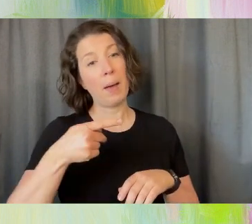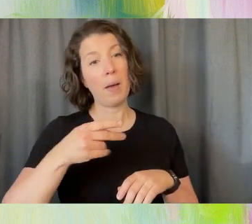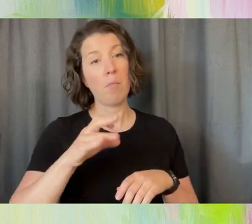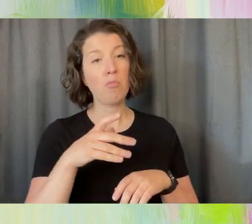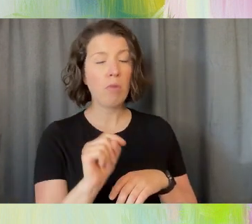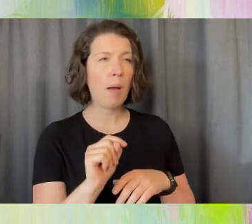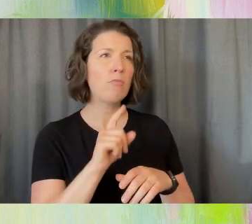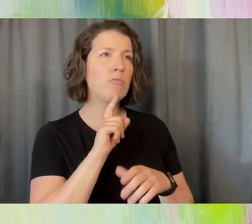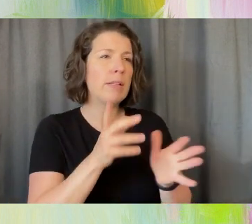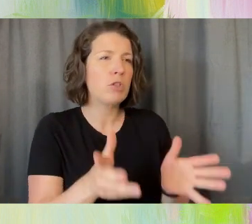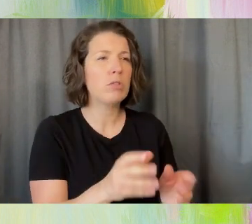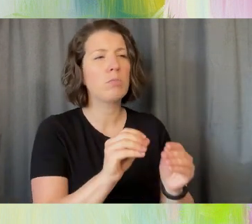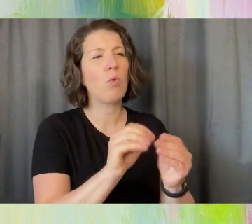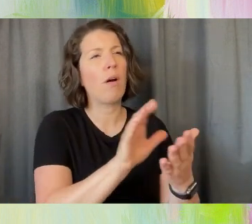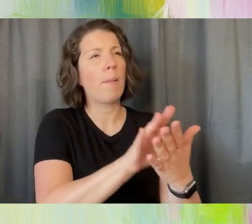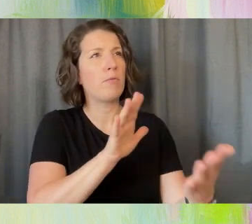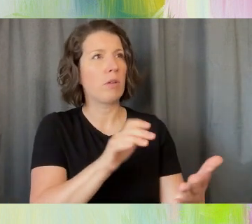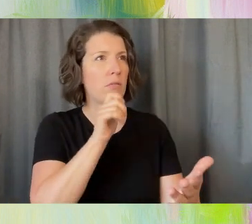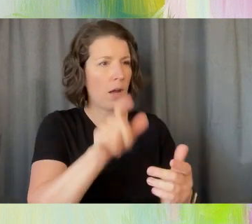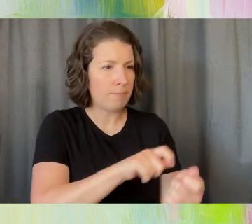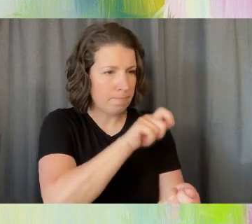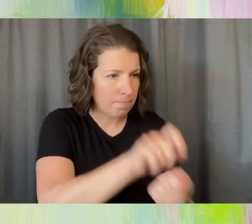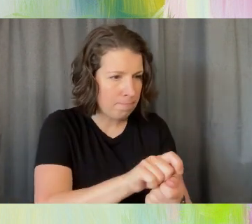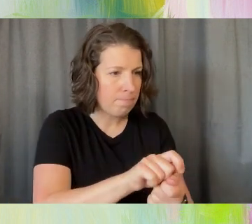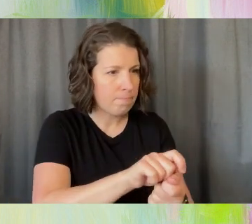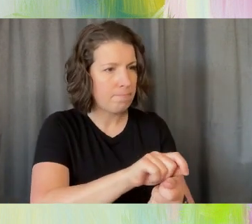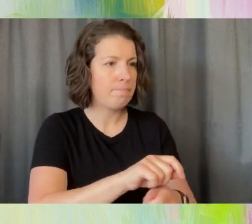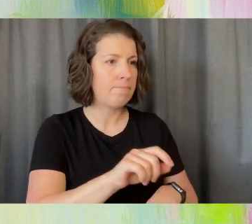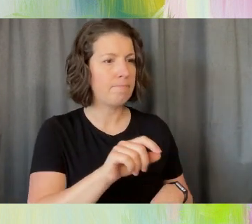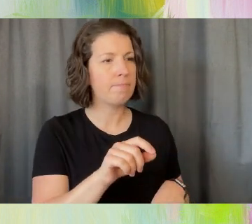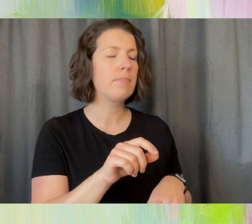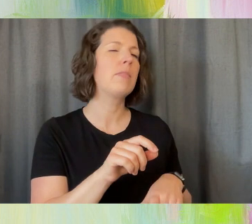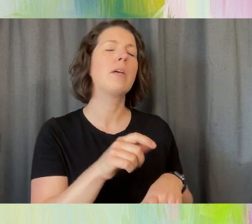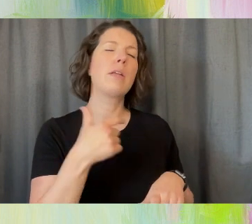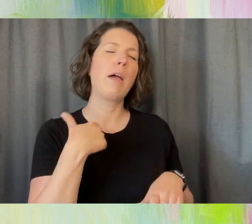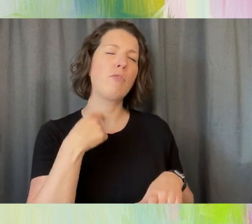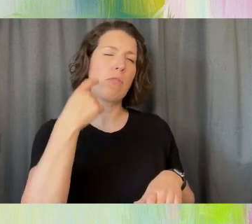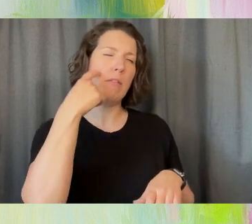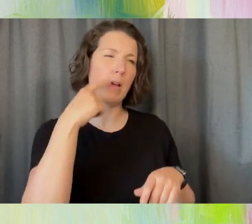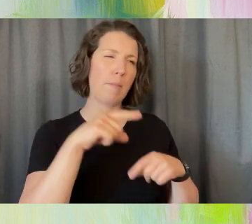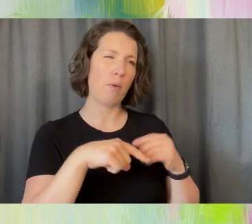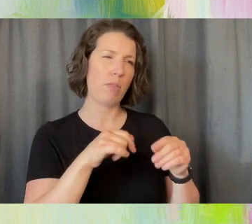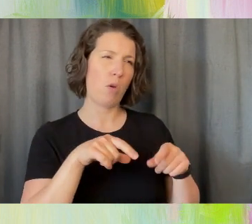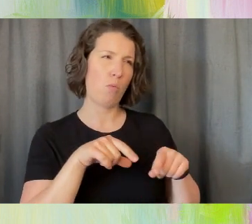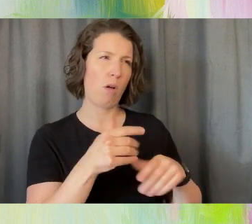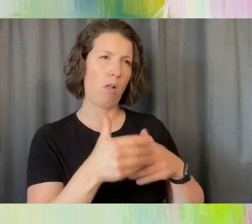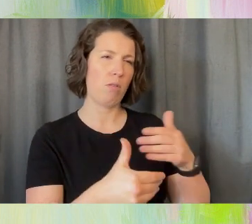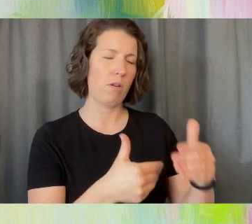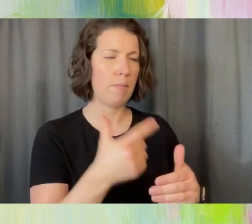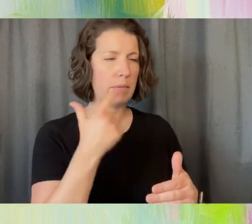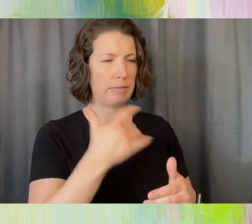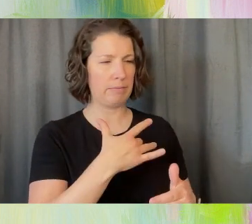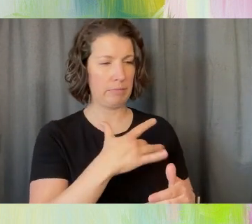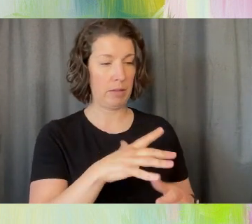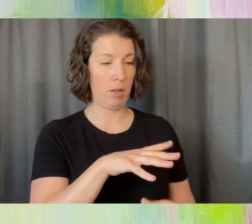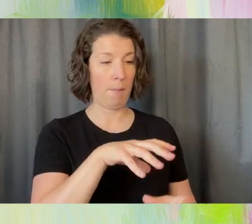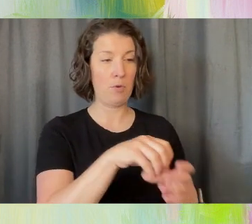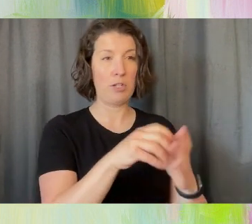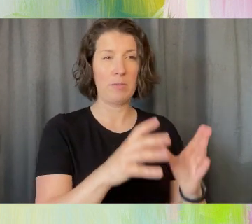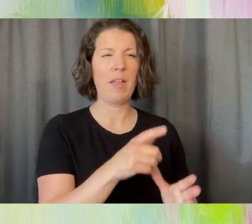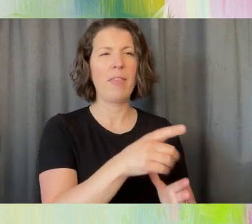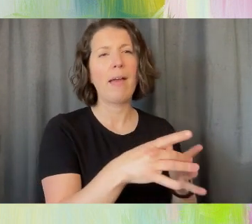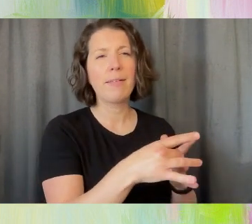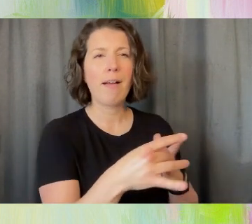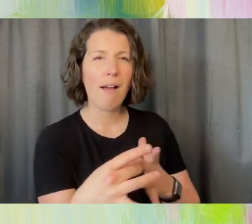narrowing down. I have to think of the prompt as I go, because usually it's the participants that I kind of guide